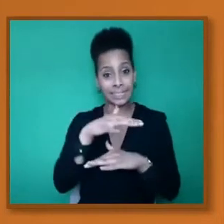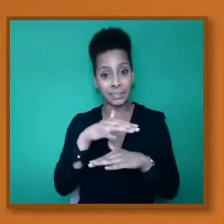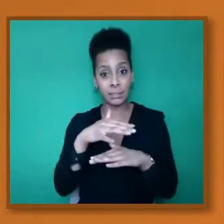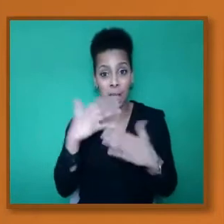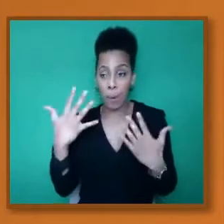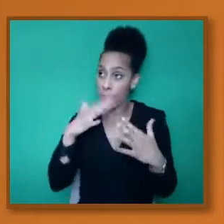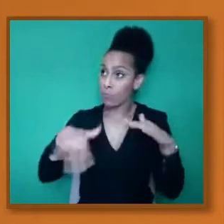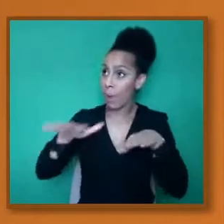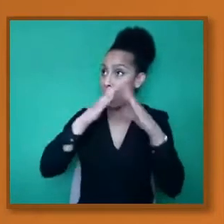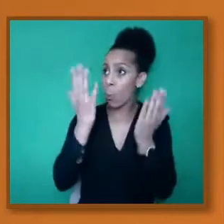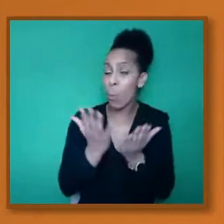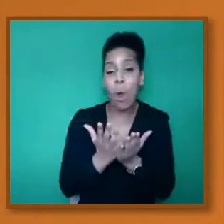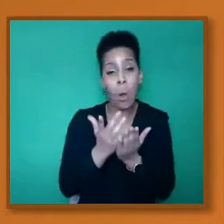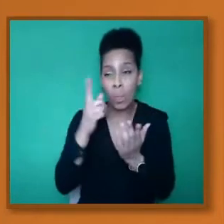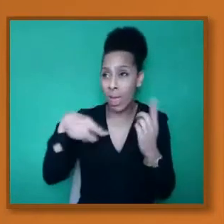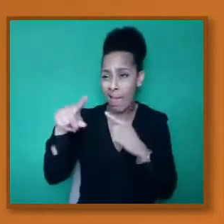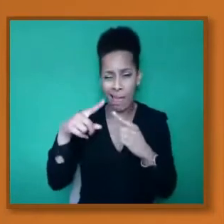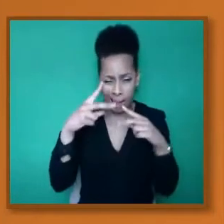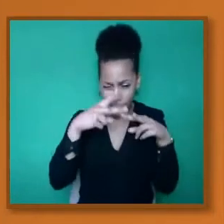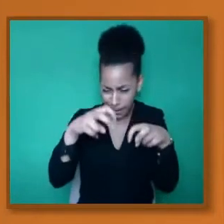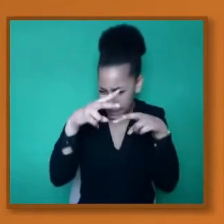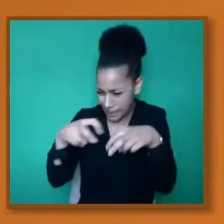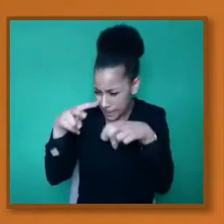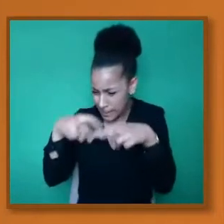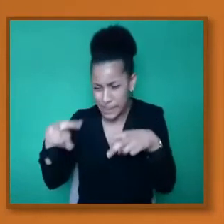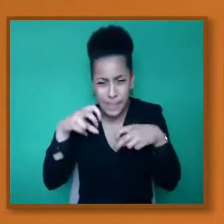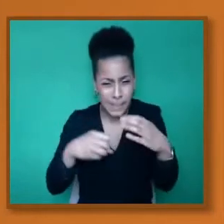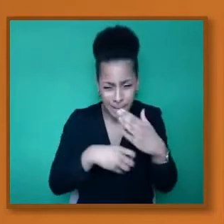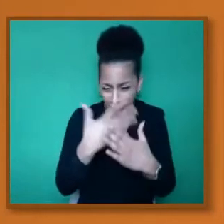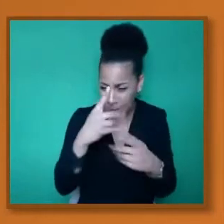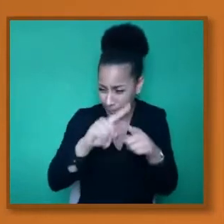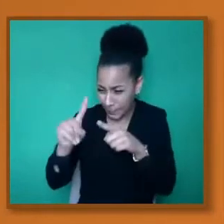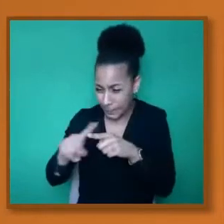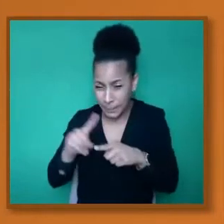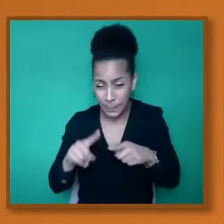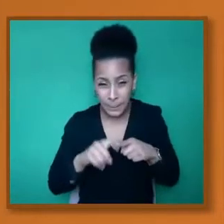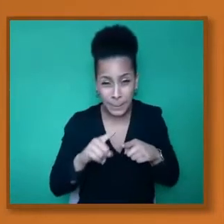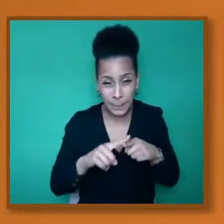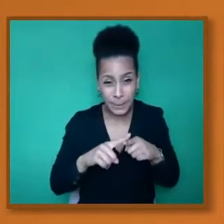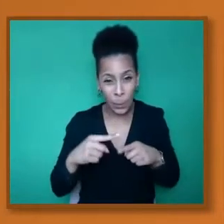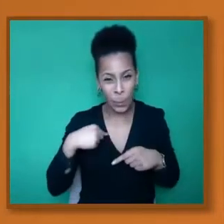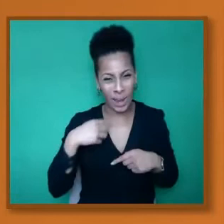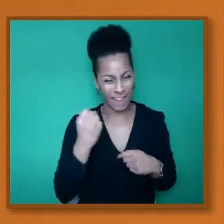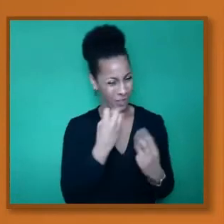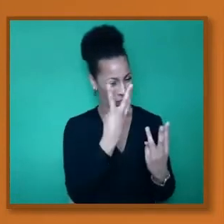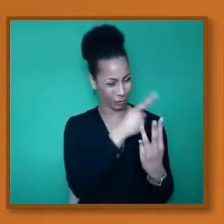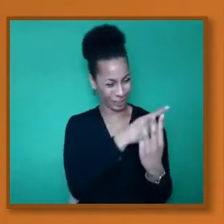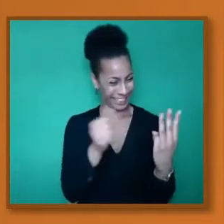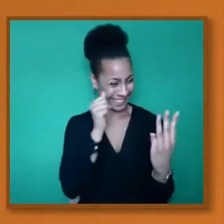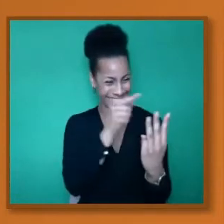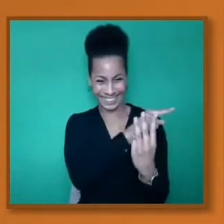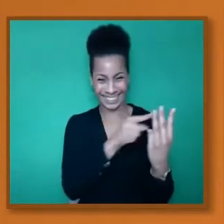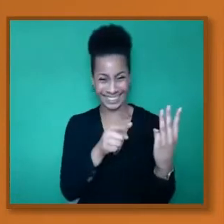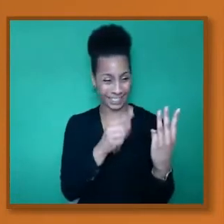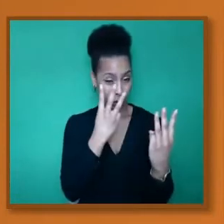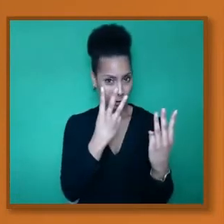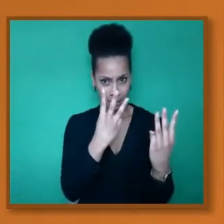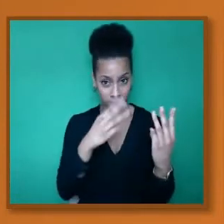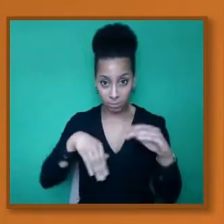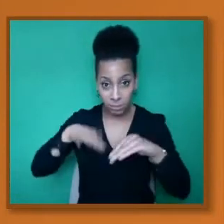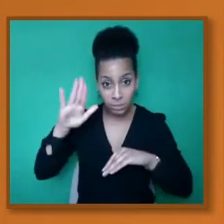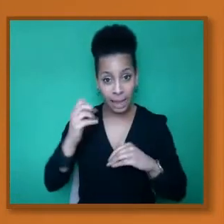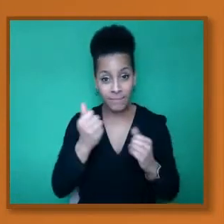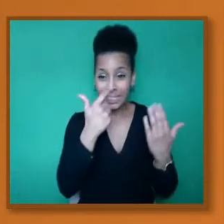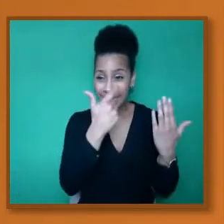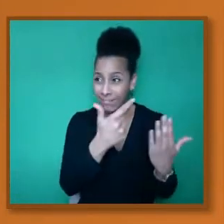not just the three that we know about seventy seven. Okay. So if we could go to the next slide.